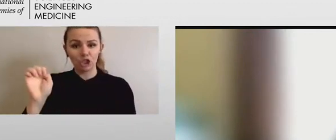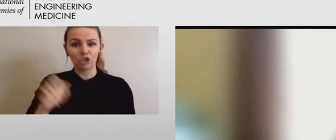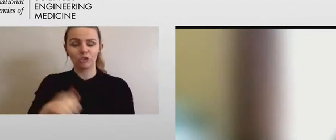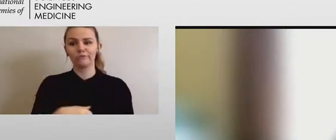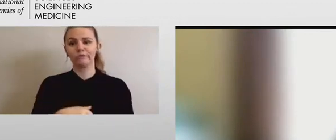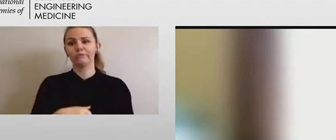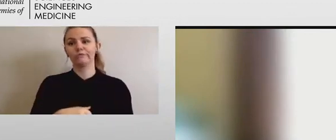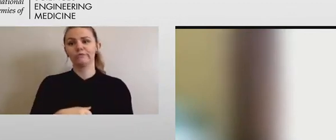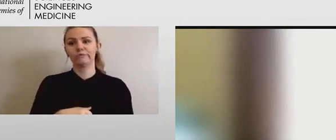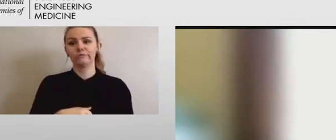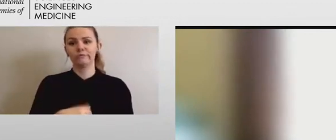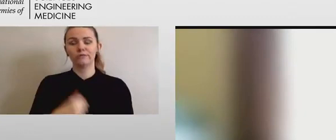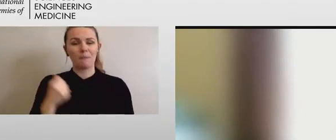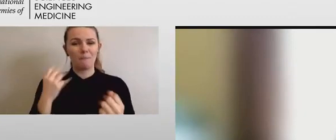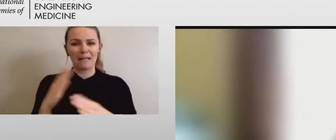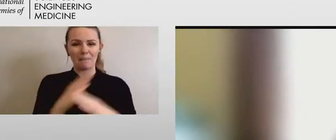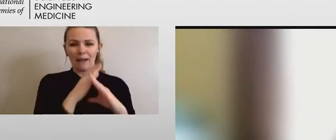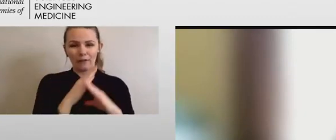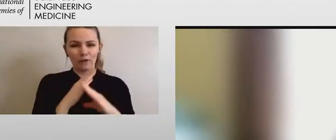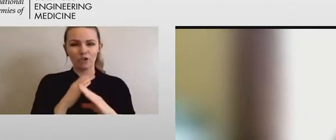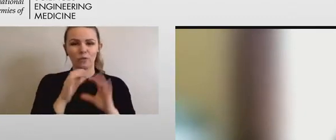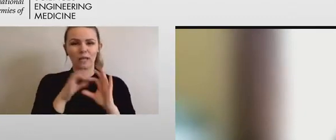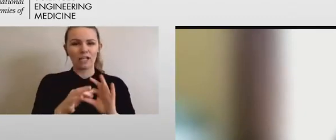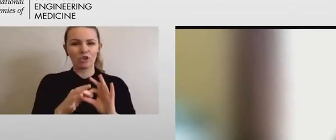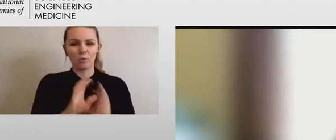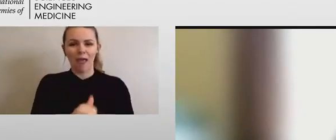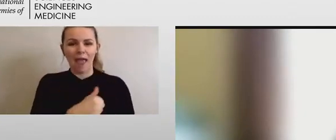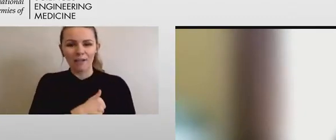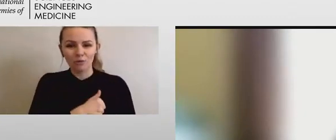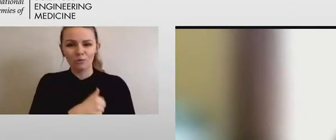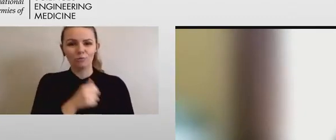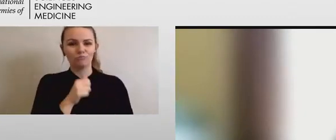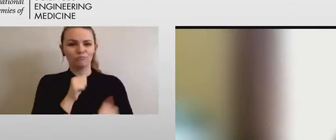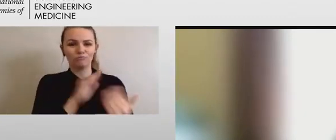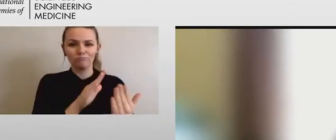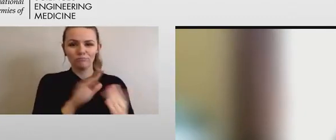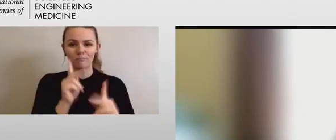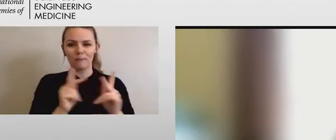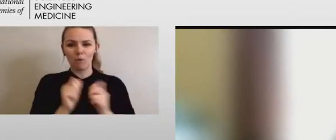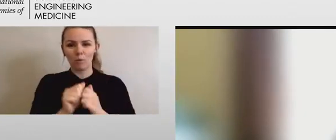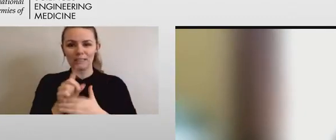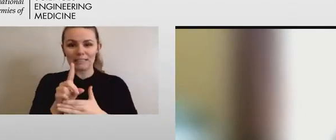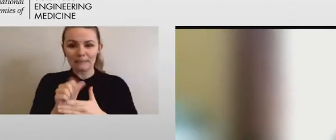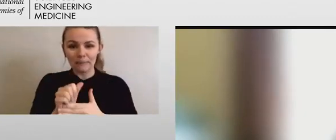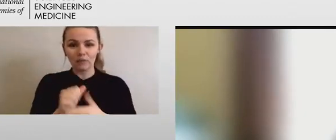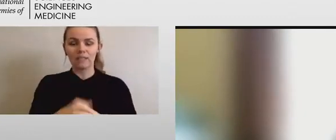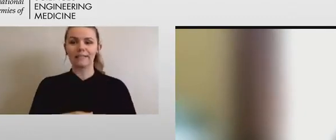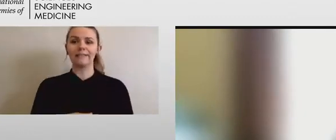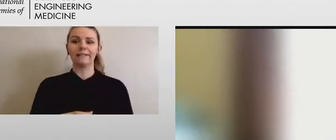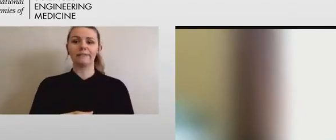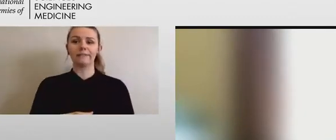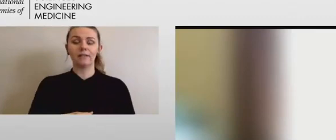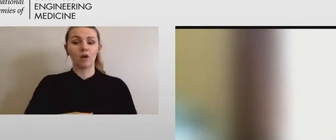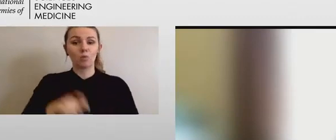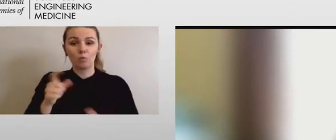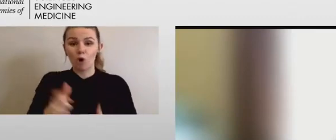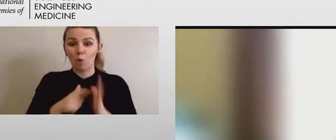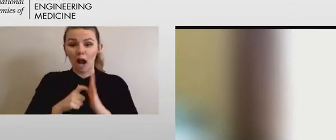There to inclusion, as that are STEM. Necessary funding support mechanisms